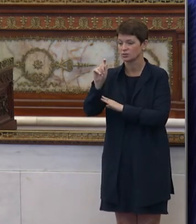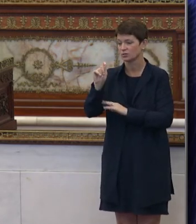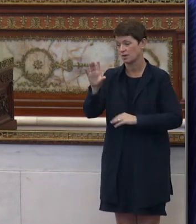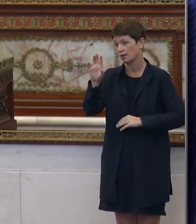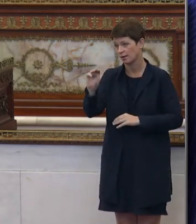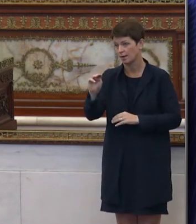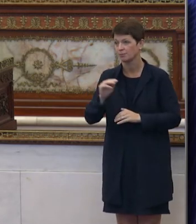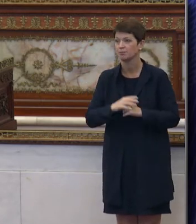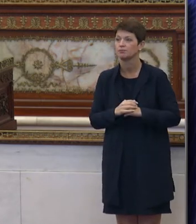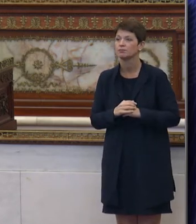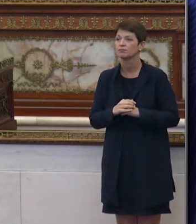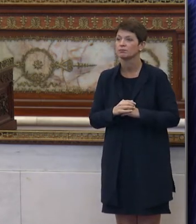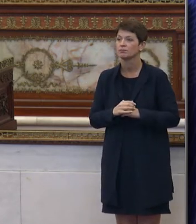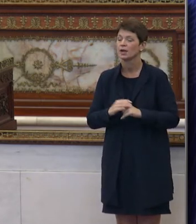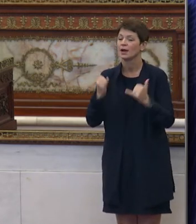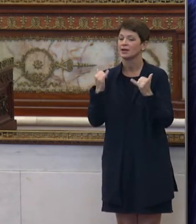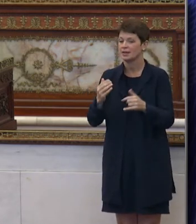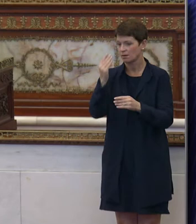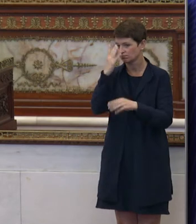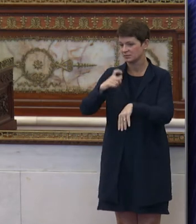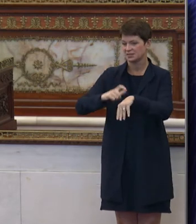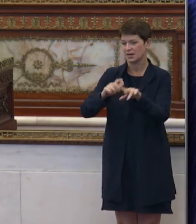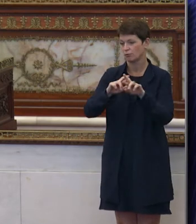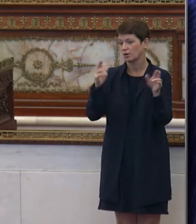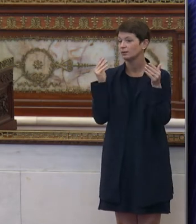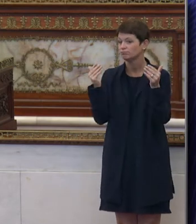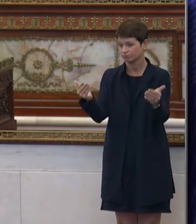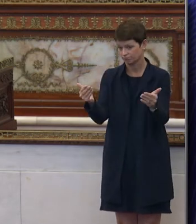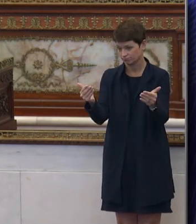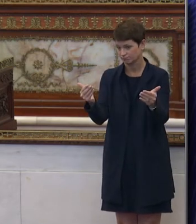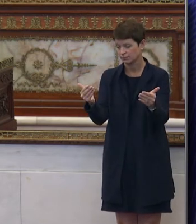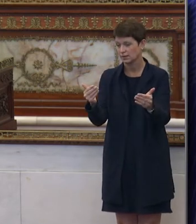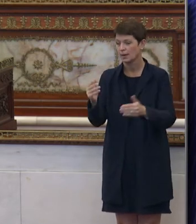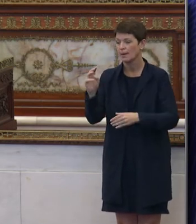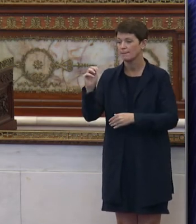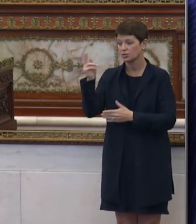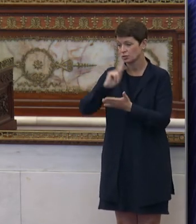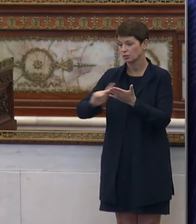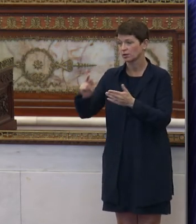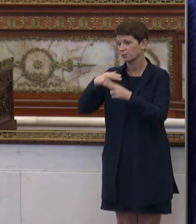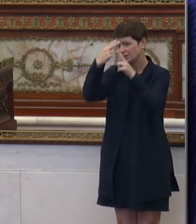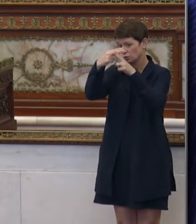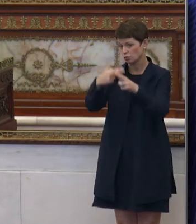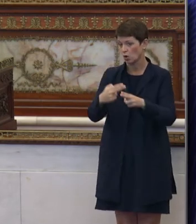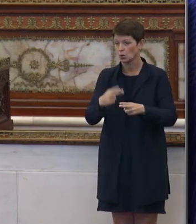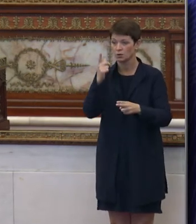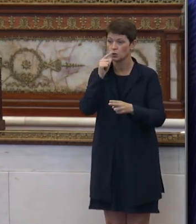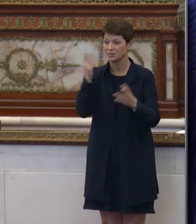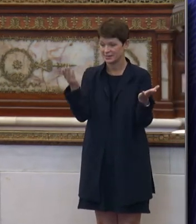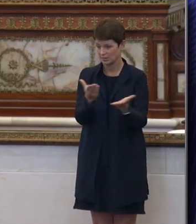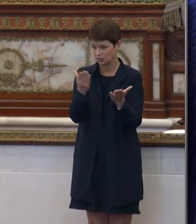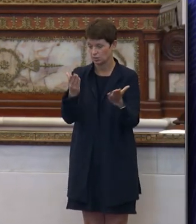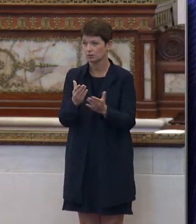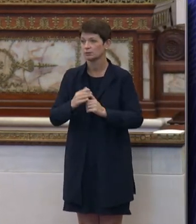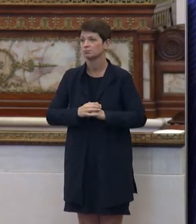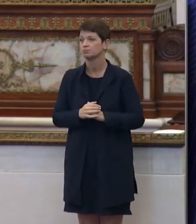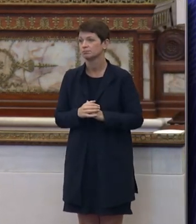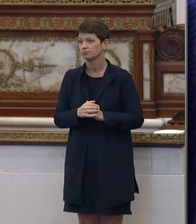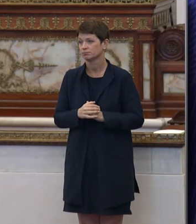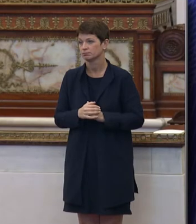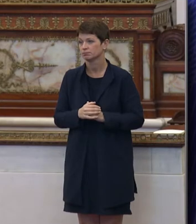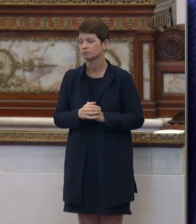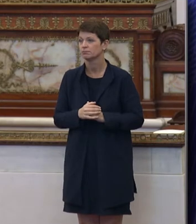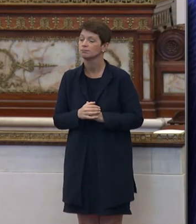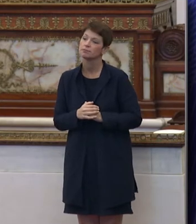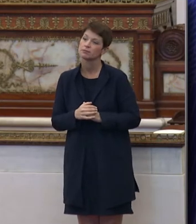phlcouncil.com. I now note that the hour has come and Mr. Clerk, would you please call, take the roll call to take